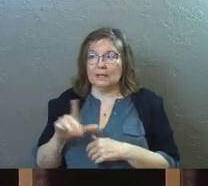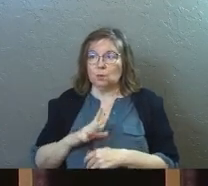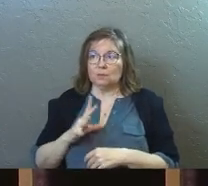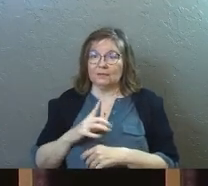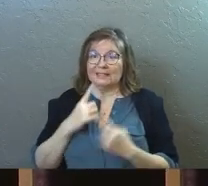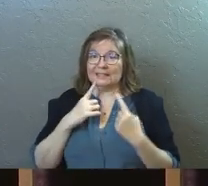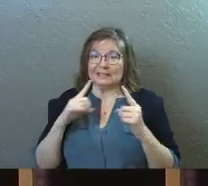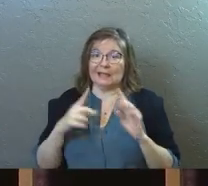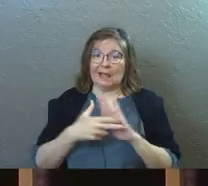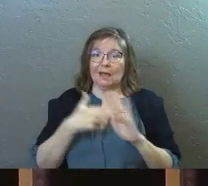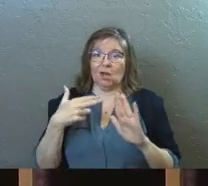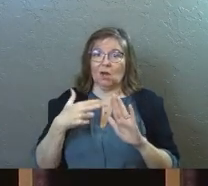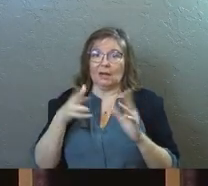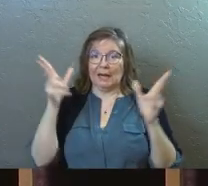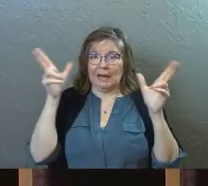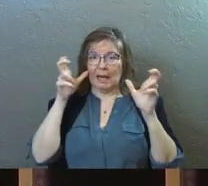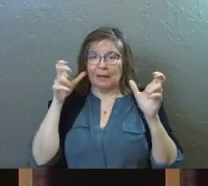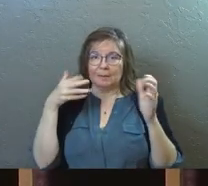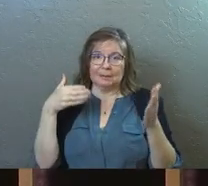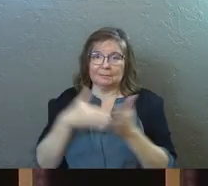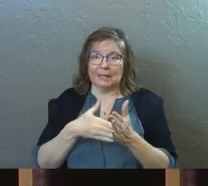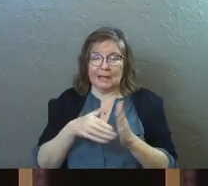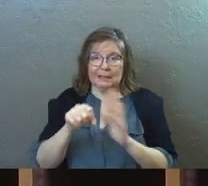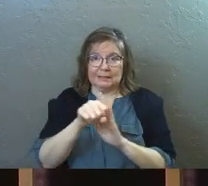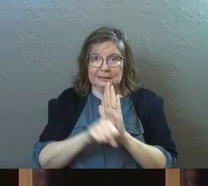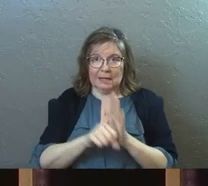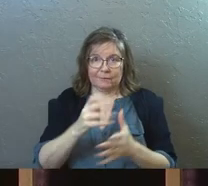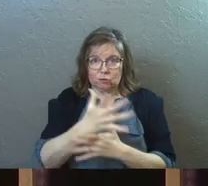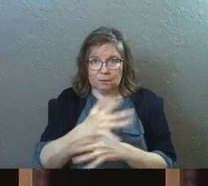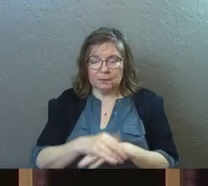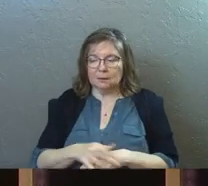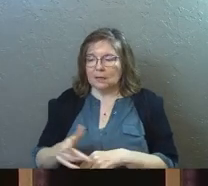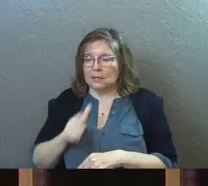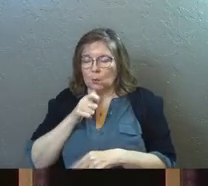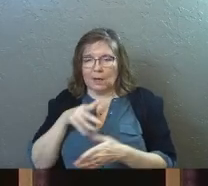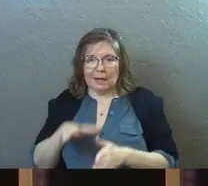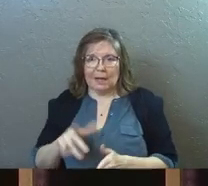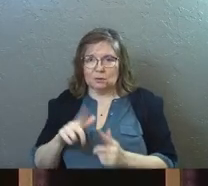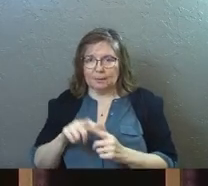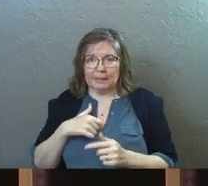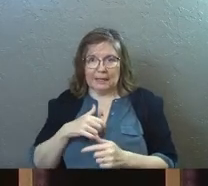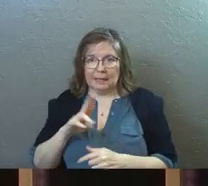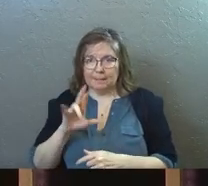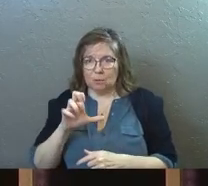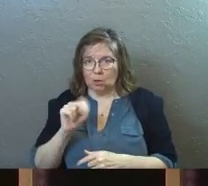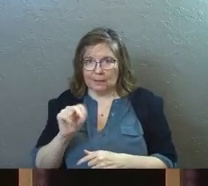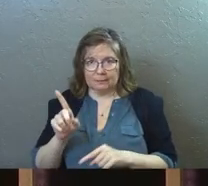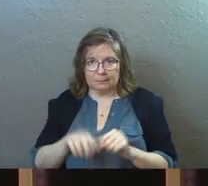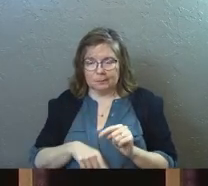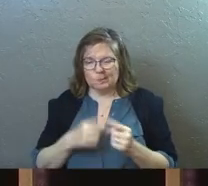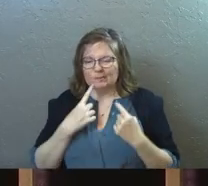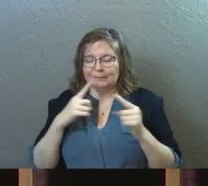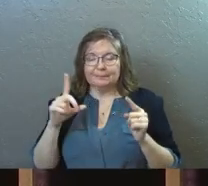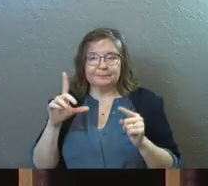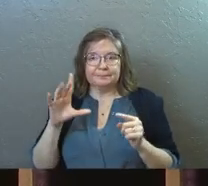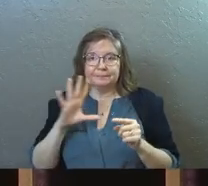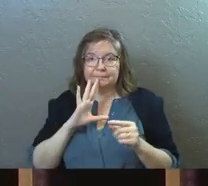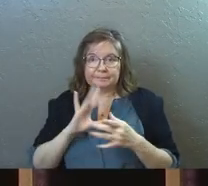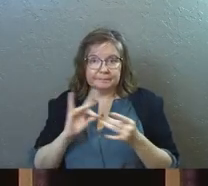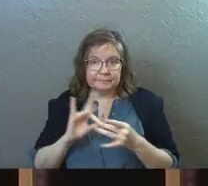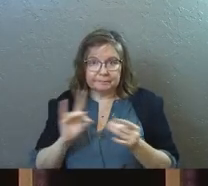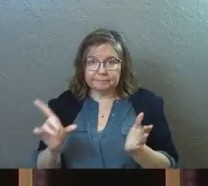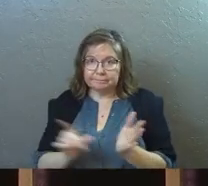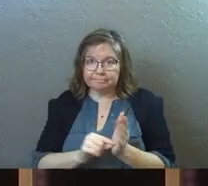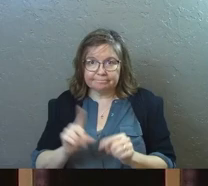officially declared an enemy of the state and they were, he was no longer allowed to be in Berlin to publicly speak or to